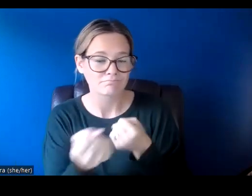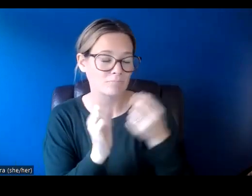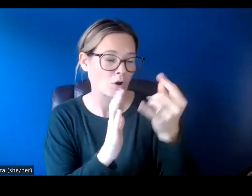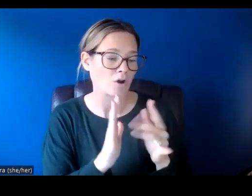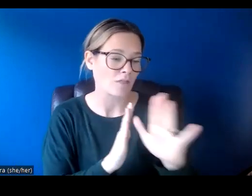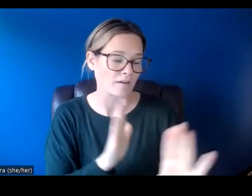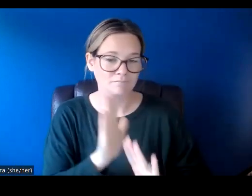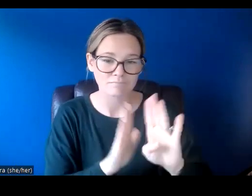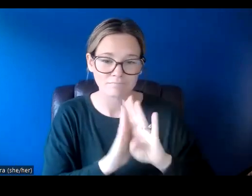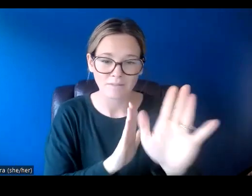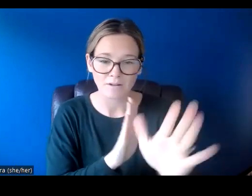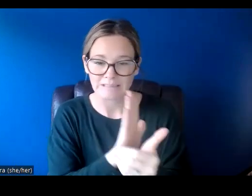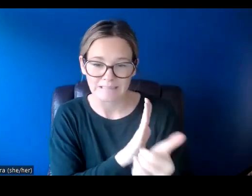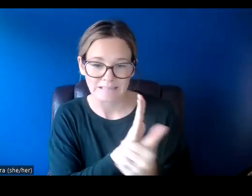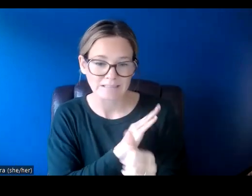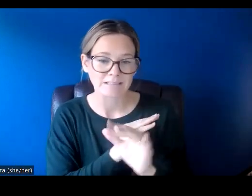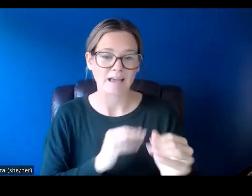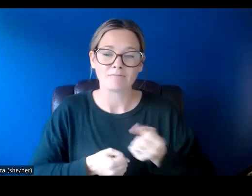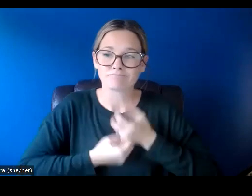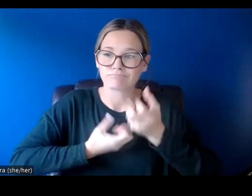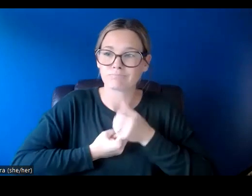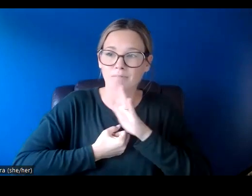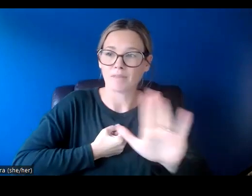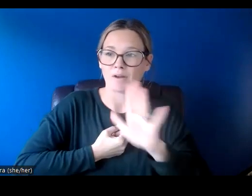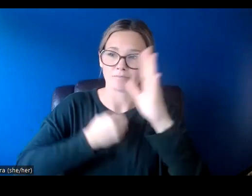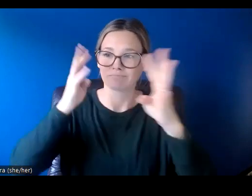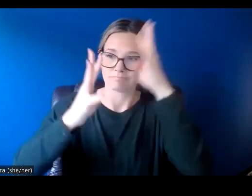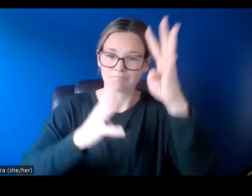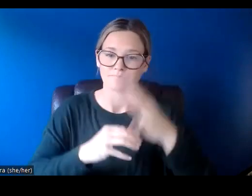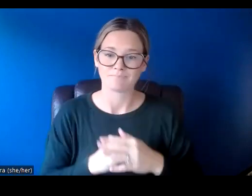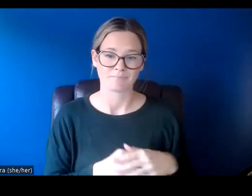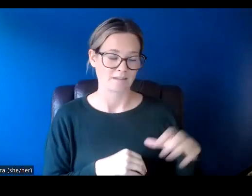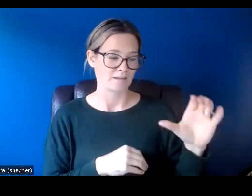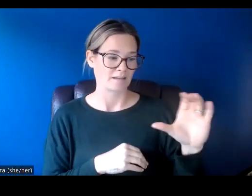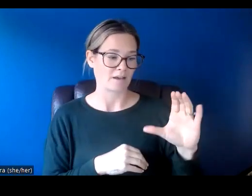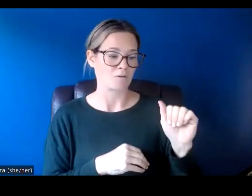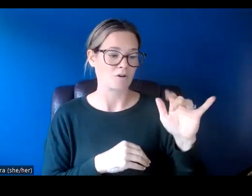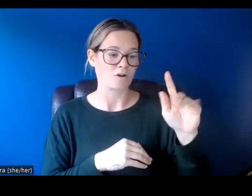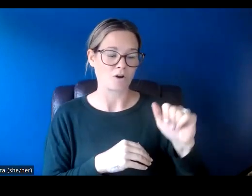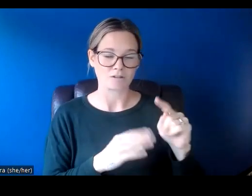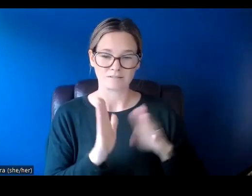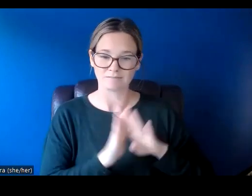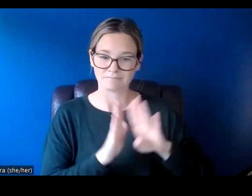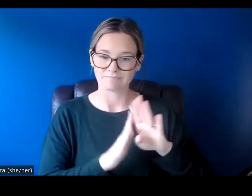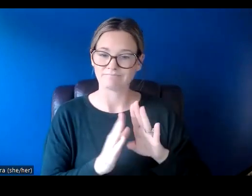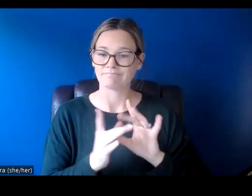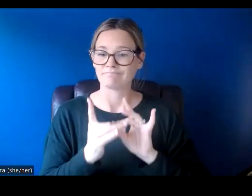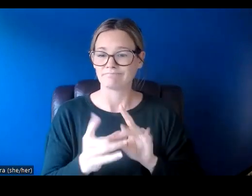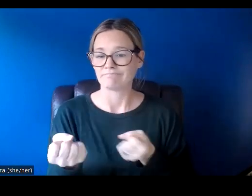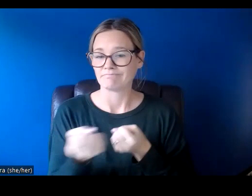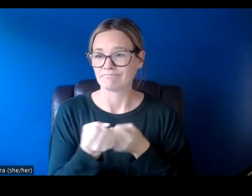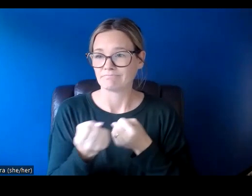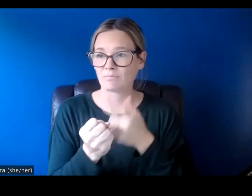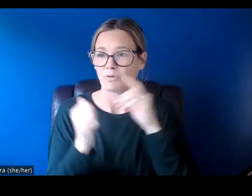development of their skills and the expression of their creativity. Calgary Arts Development supports and strengthens the arts to benefit all